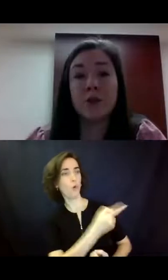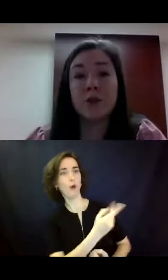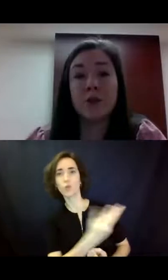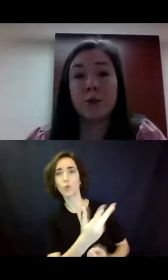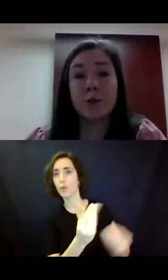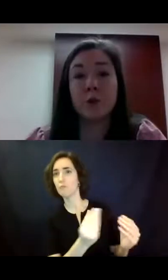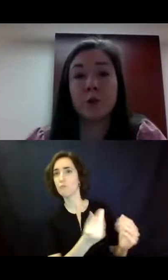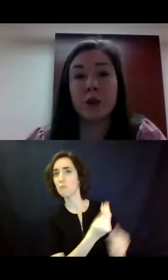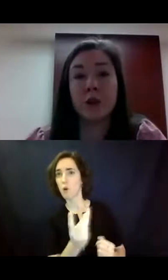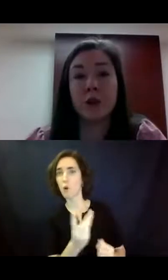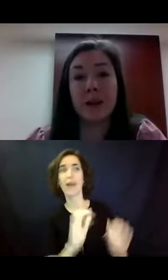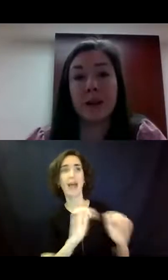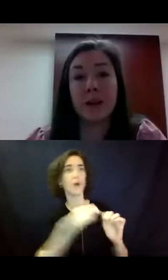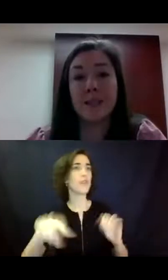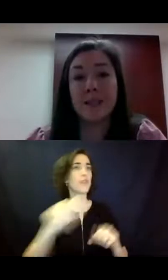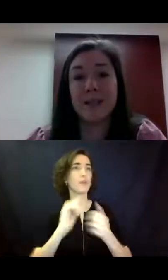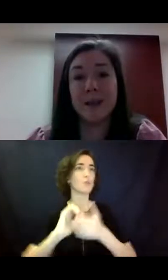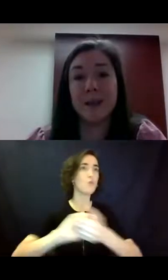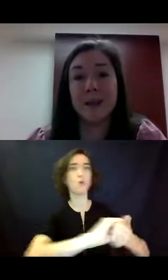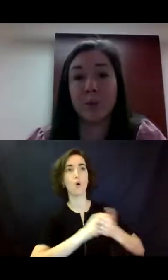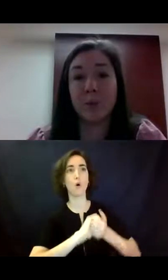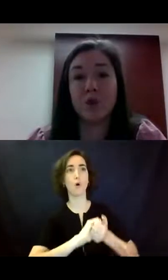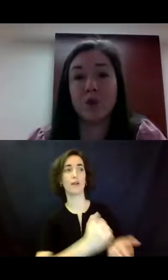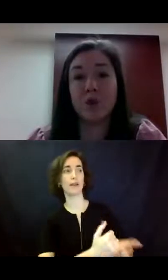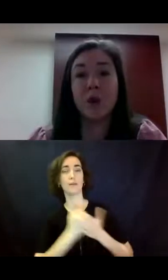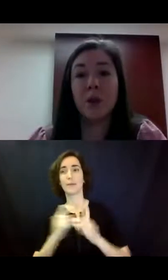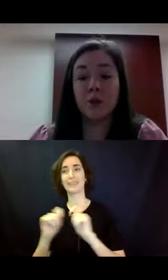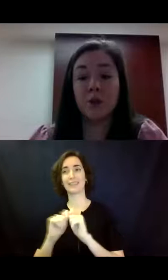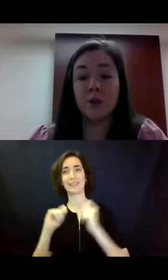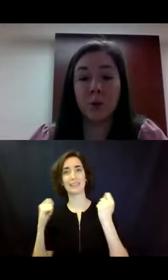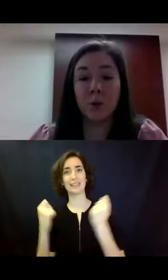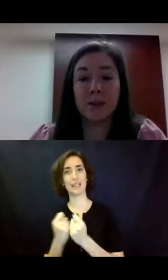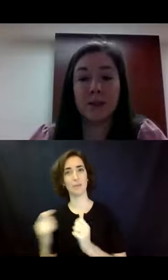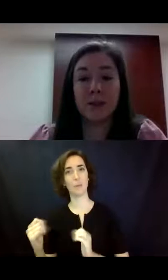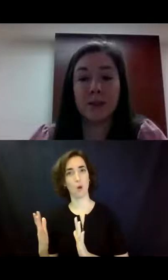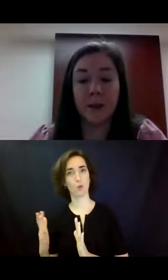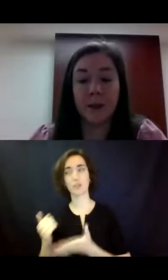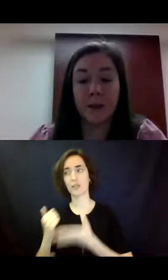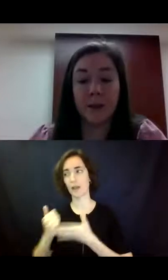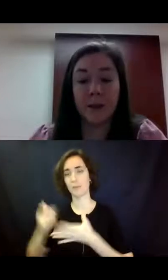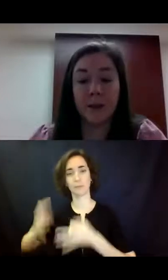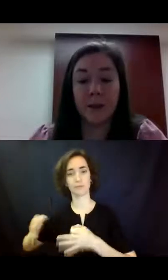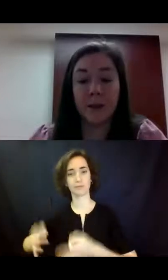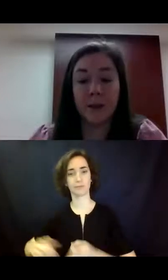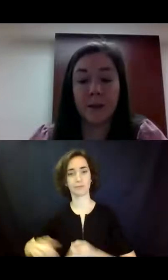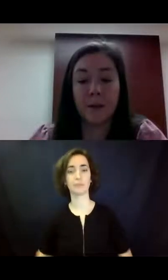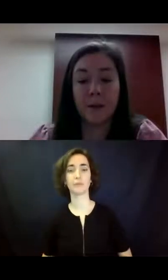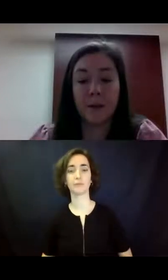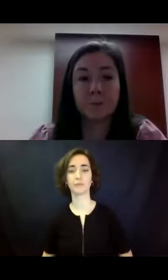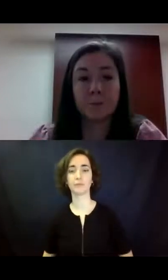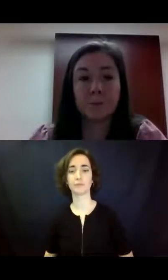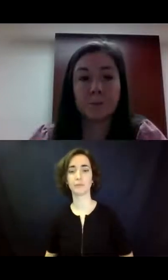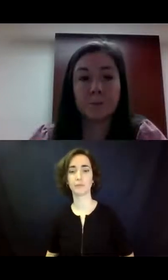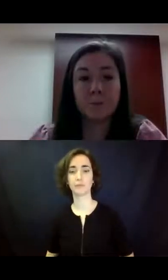are going to work together to truly create a team approach to supported decision-making to help that individual.